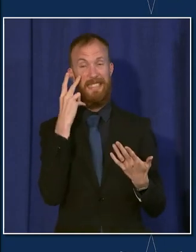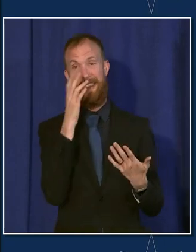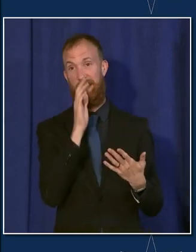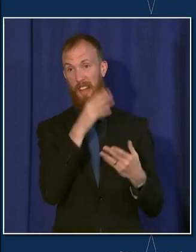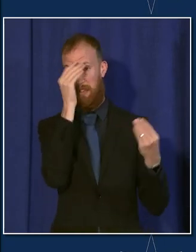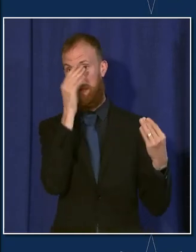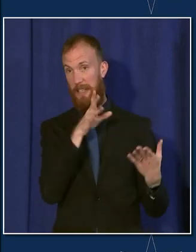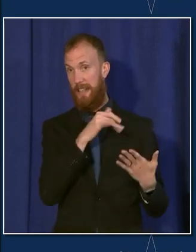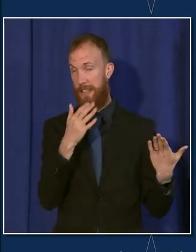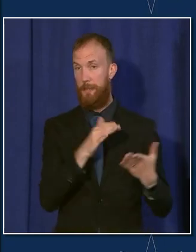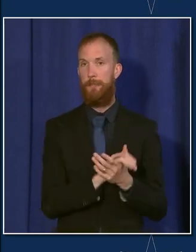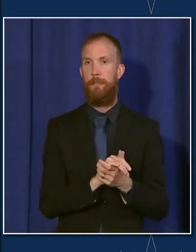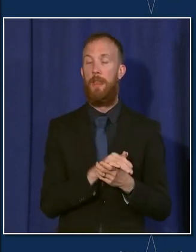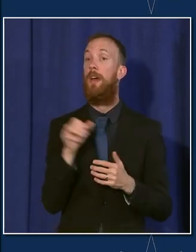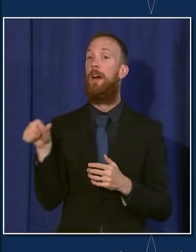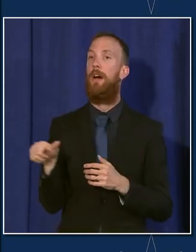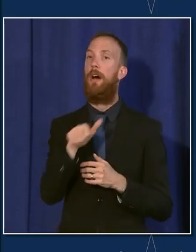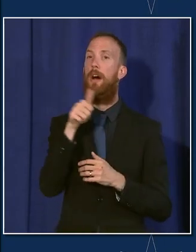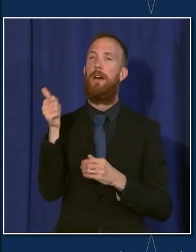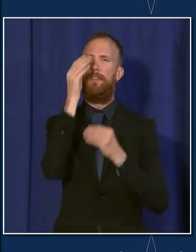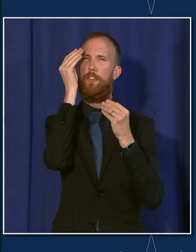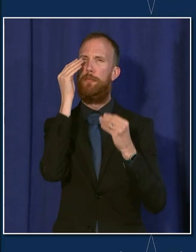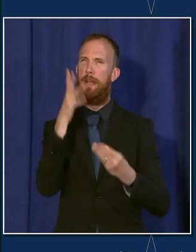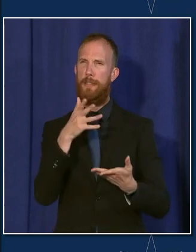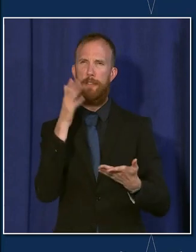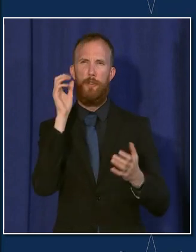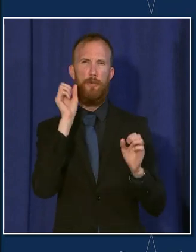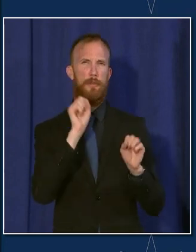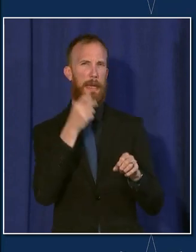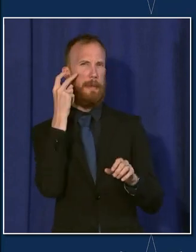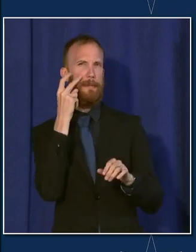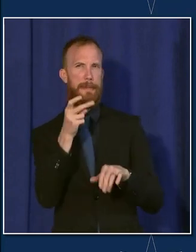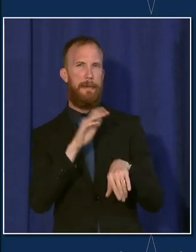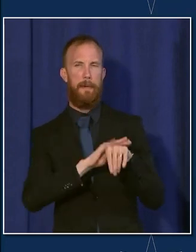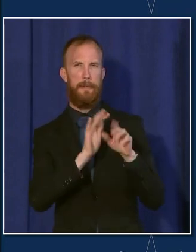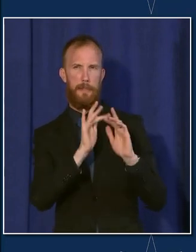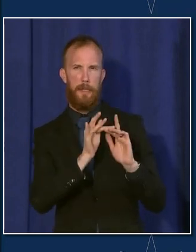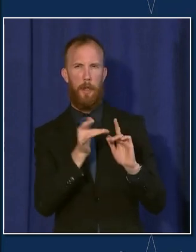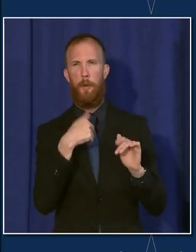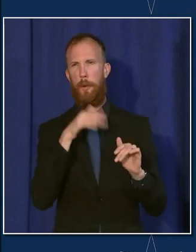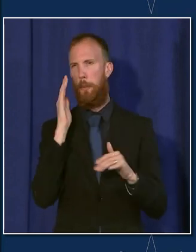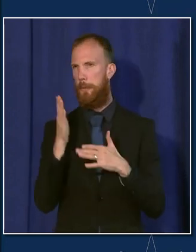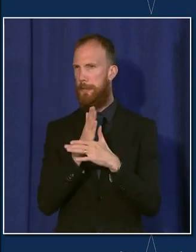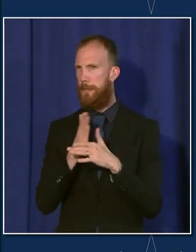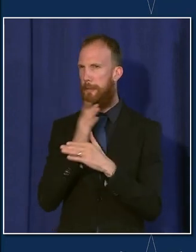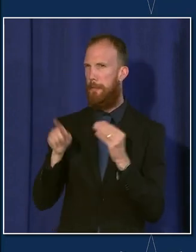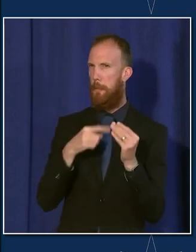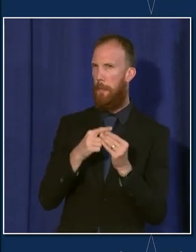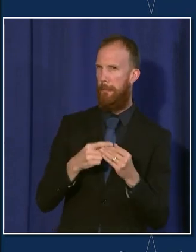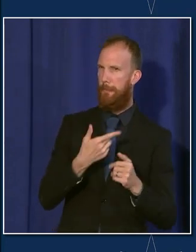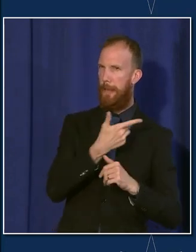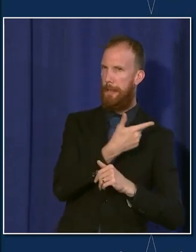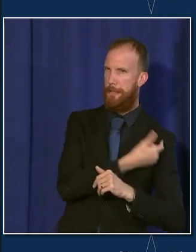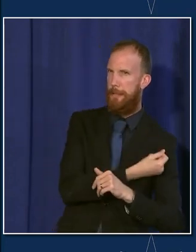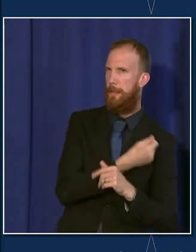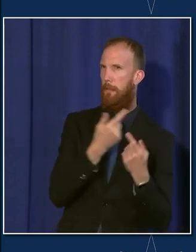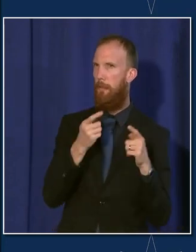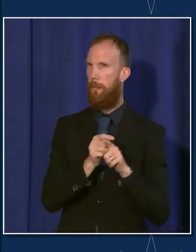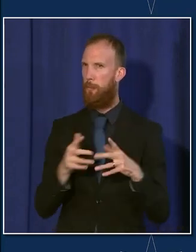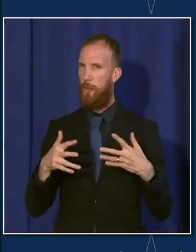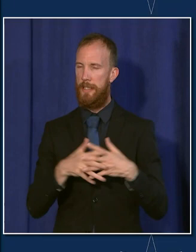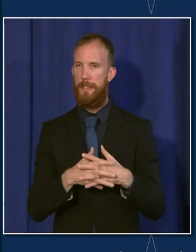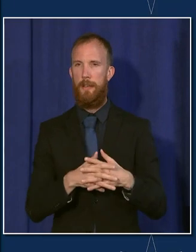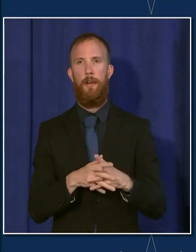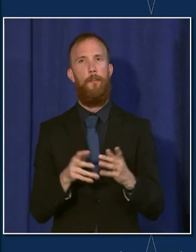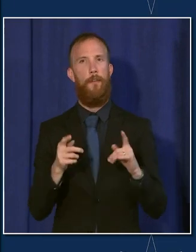other update, and here's just some information you'll find online as we're sharing out about vaccines in pregnancy, I would be remiss to